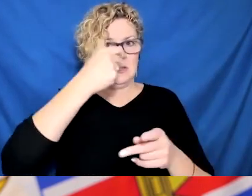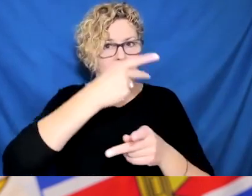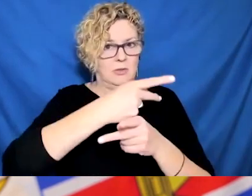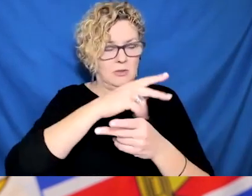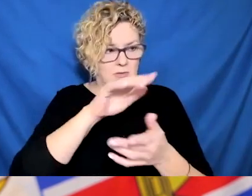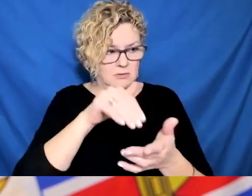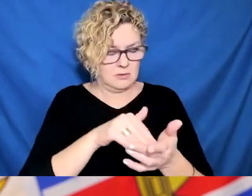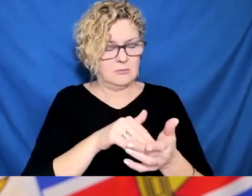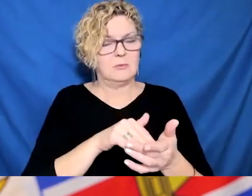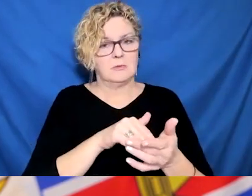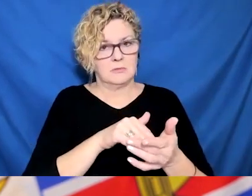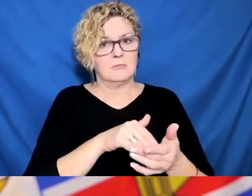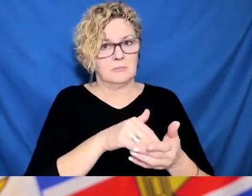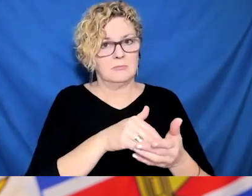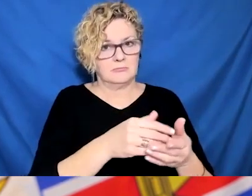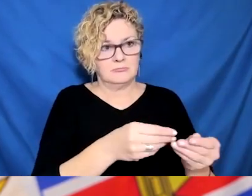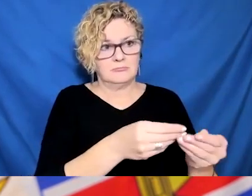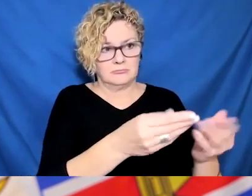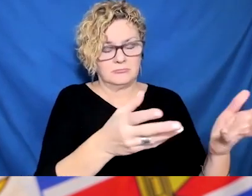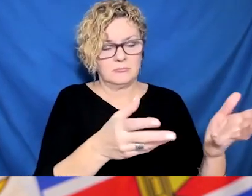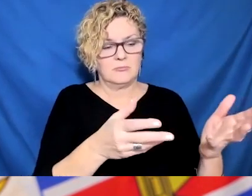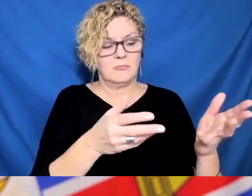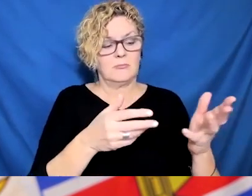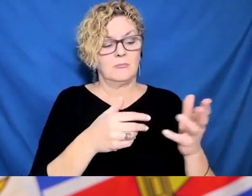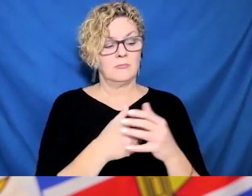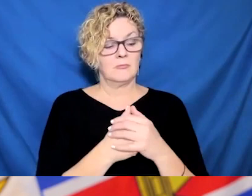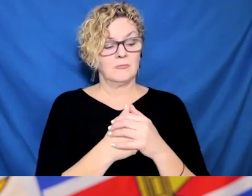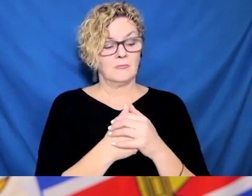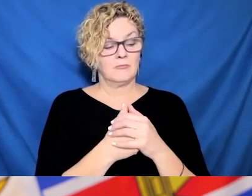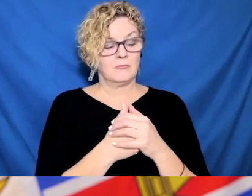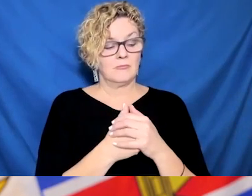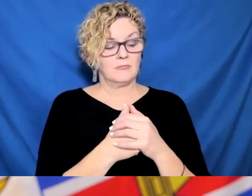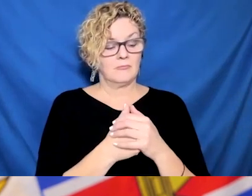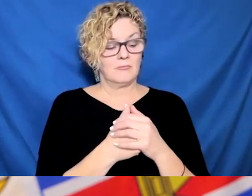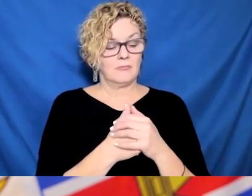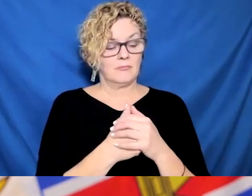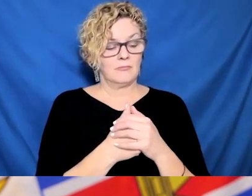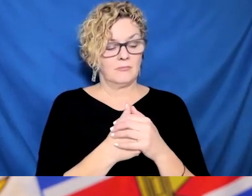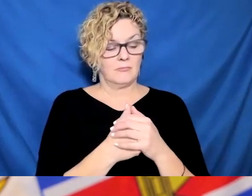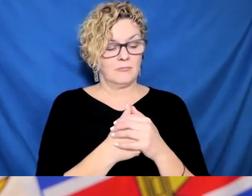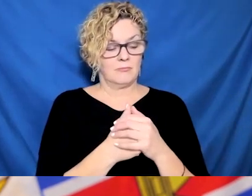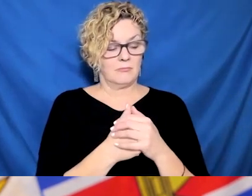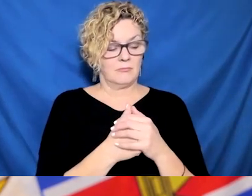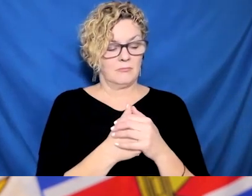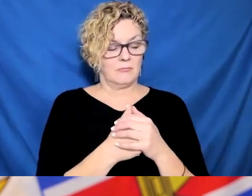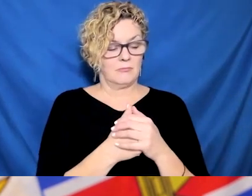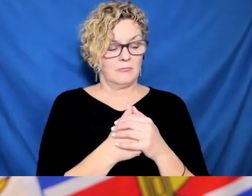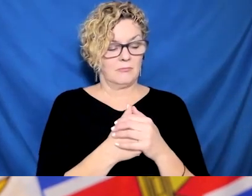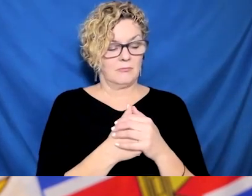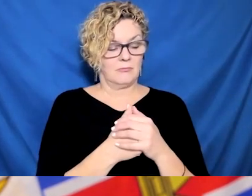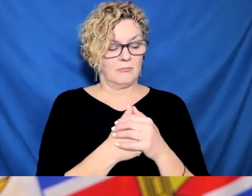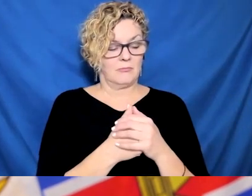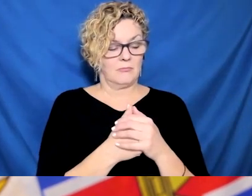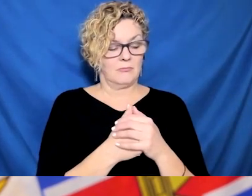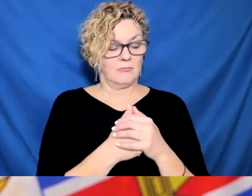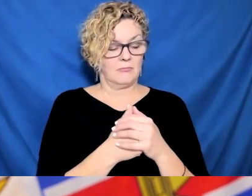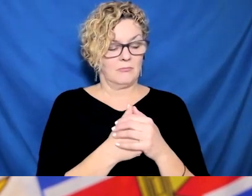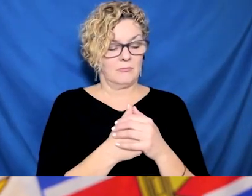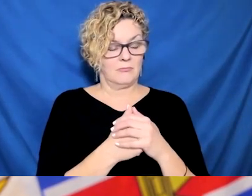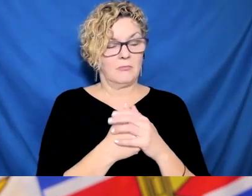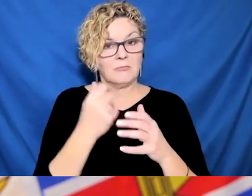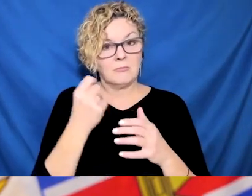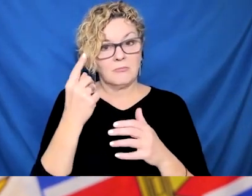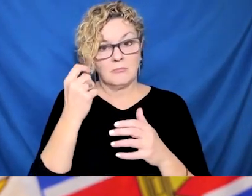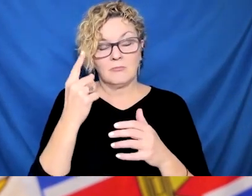Good morning, Dr. Henry and Minister Dix. I'm going to shift this a little bit. been following the story, of course, about service reductions and interior